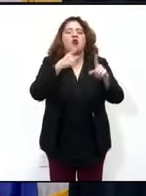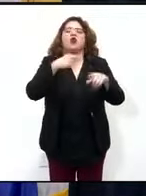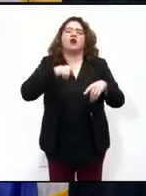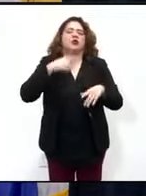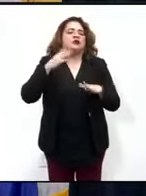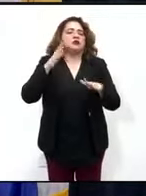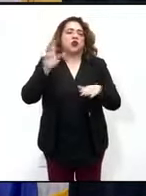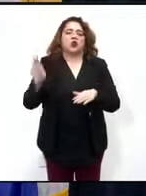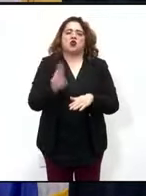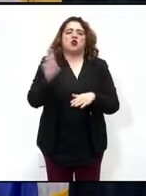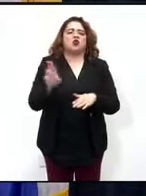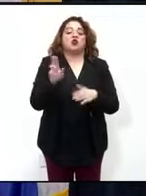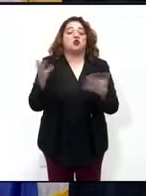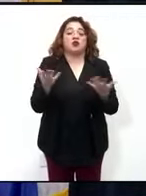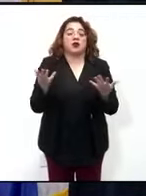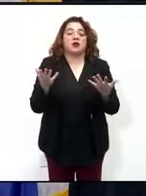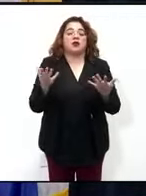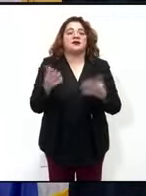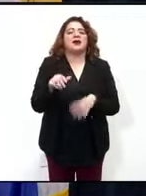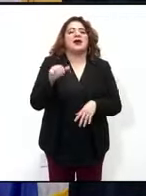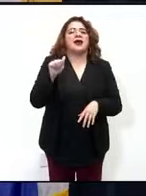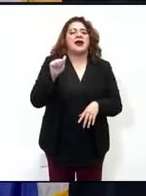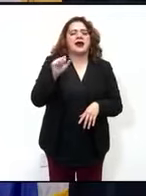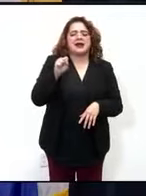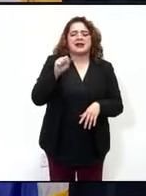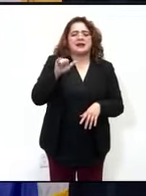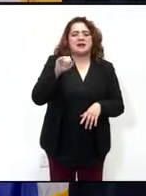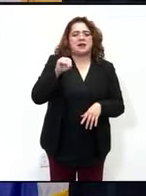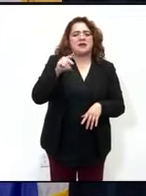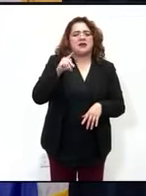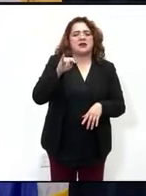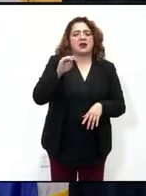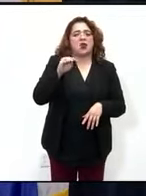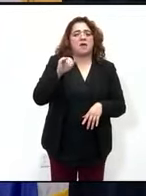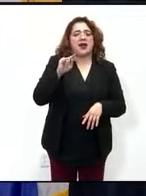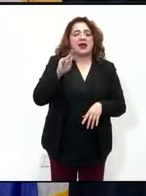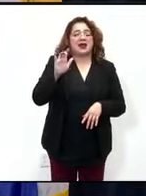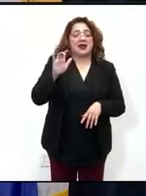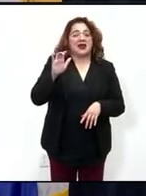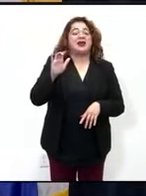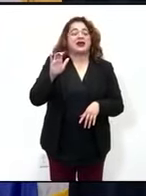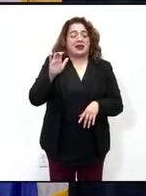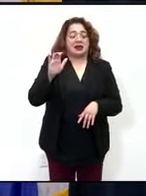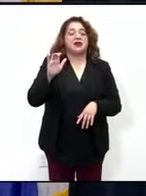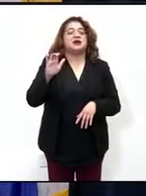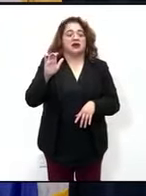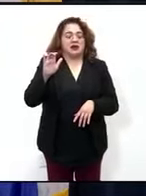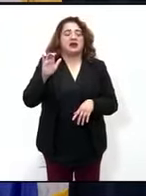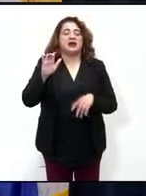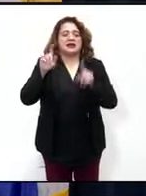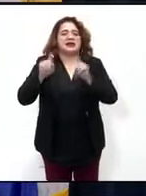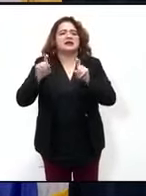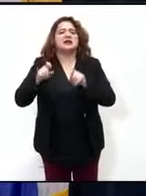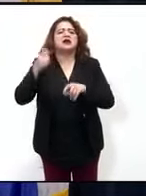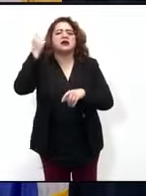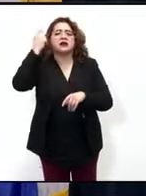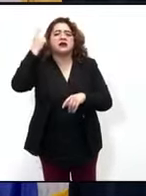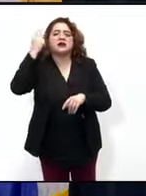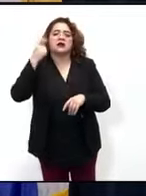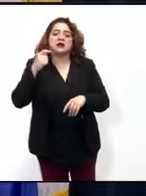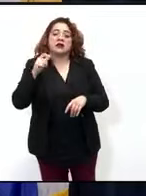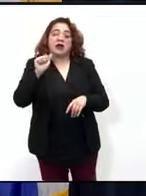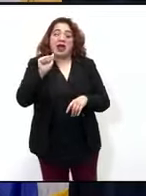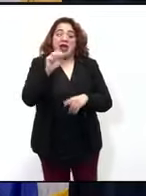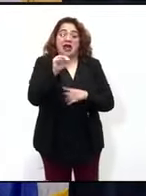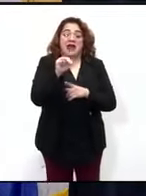utilize asymptomatic testing in the form of anterior nasal swab that in many cases can be